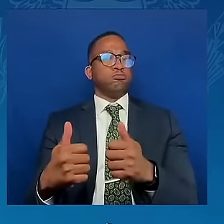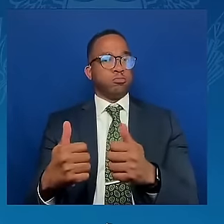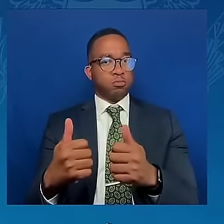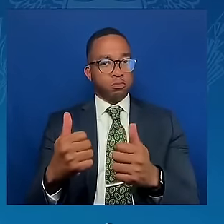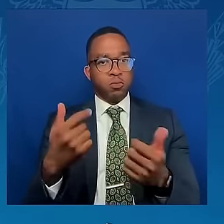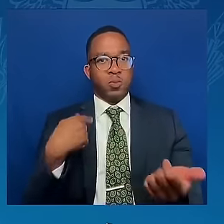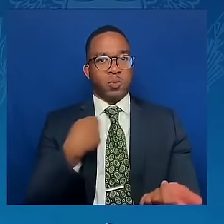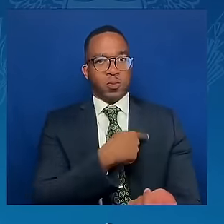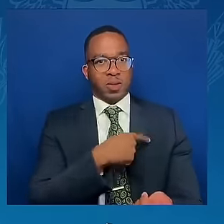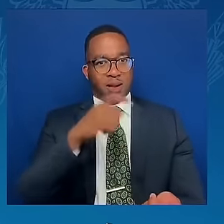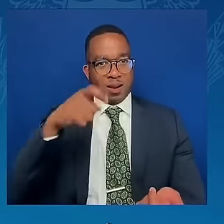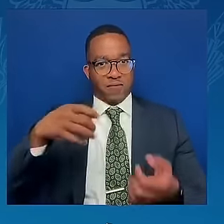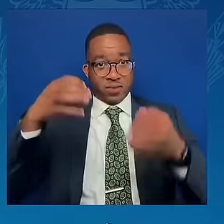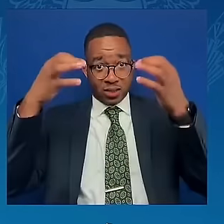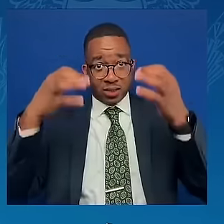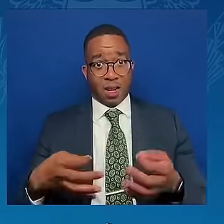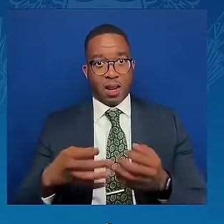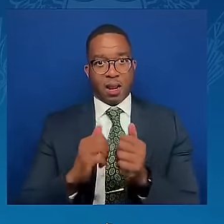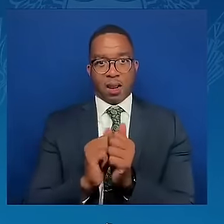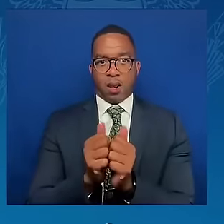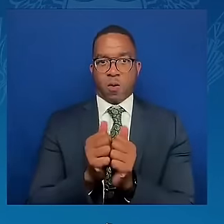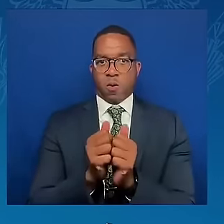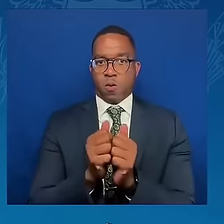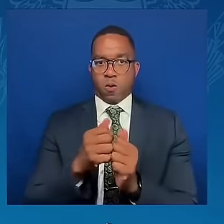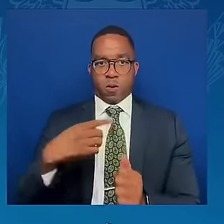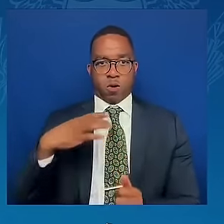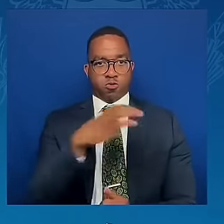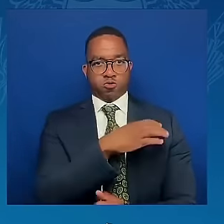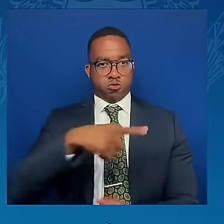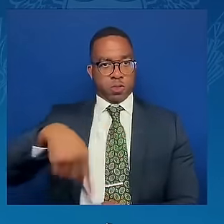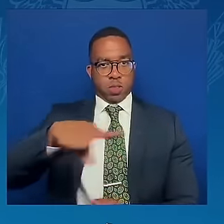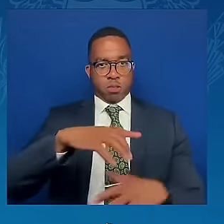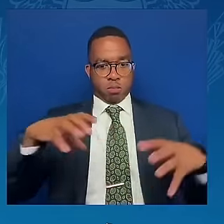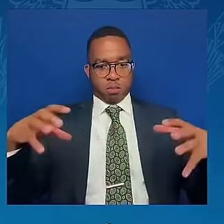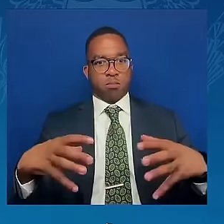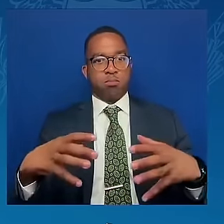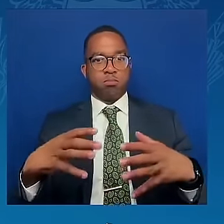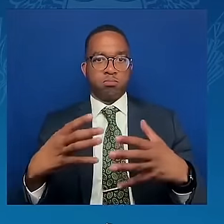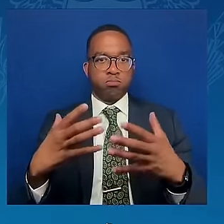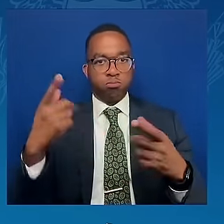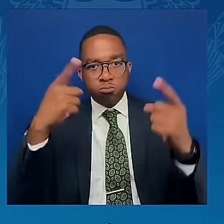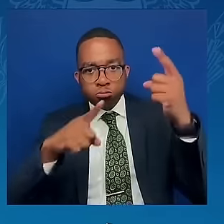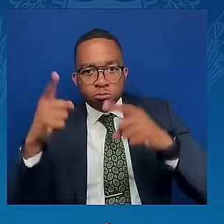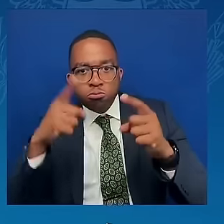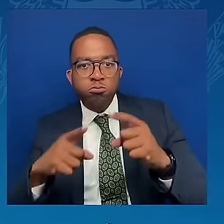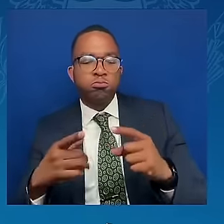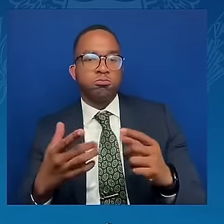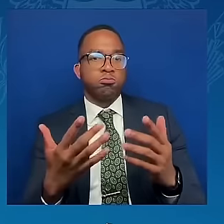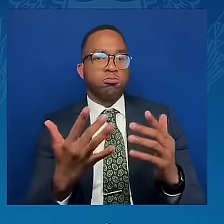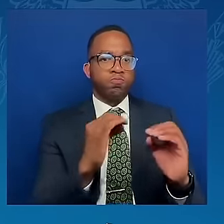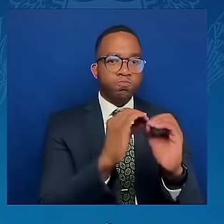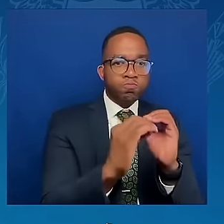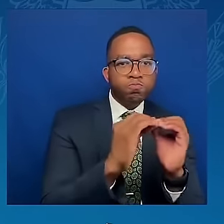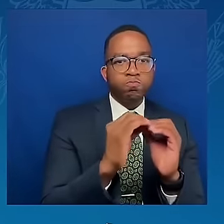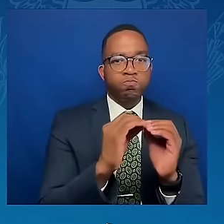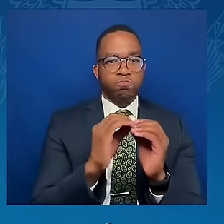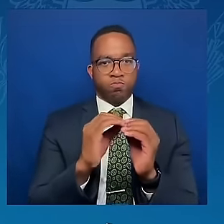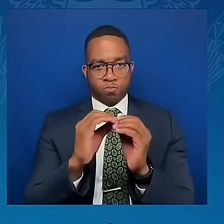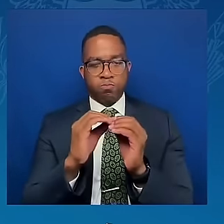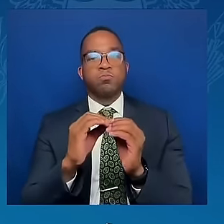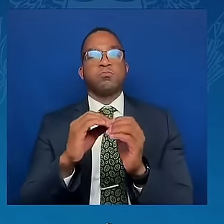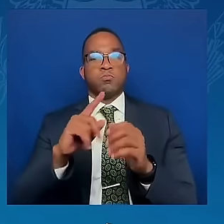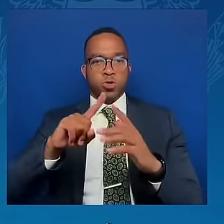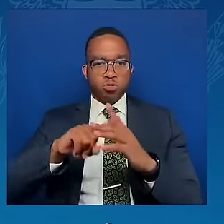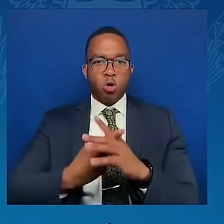who will be co-leaders, in order to fix and implement an action plan. These are absolutely